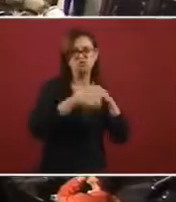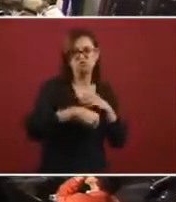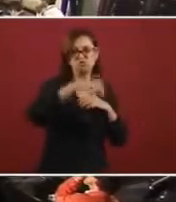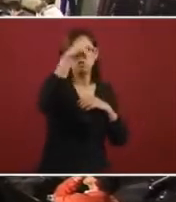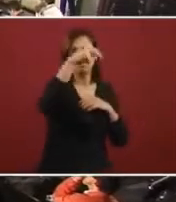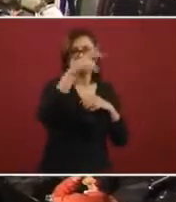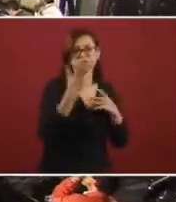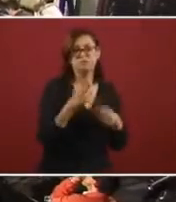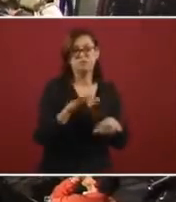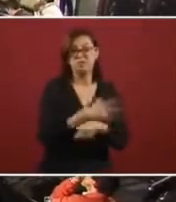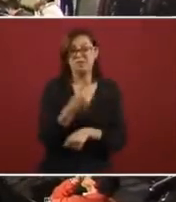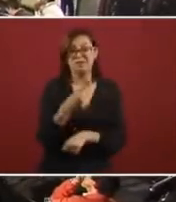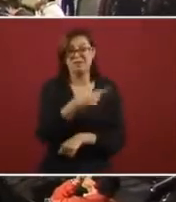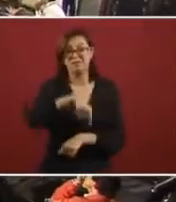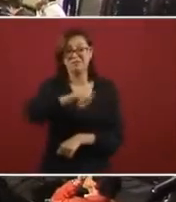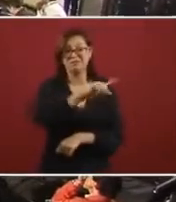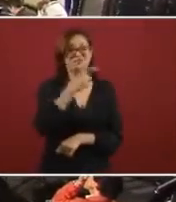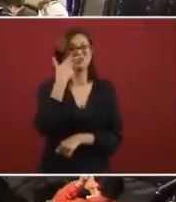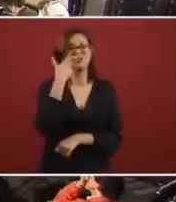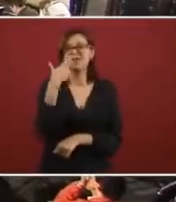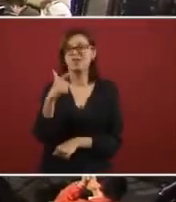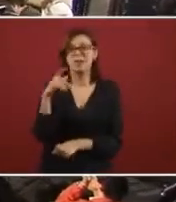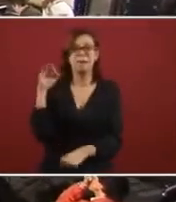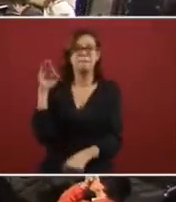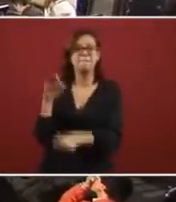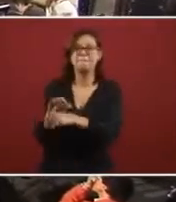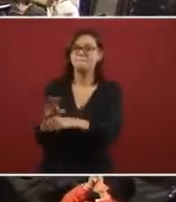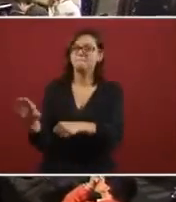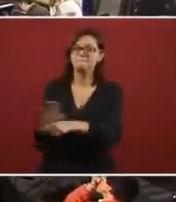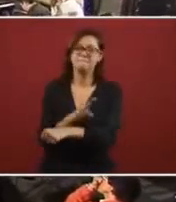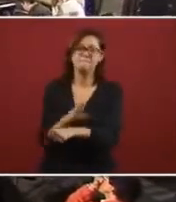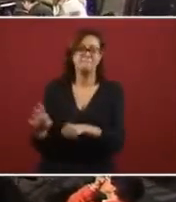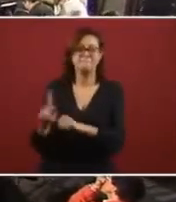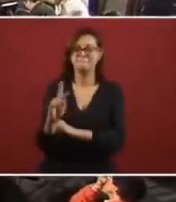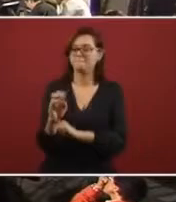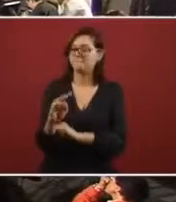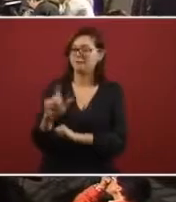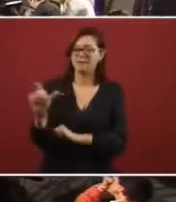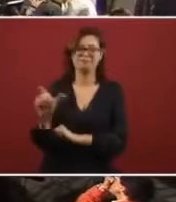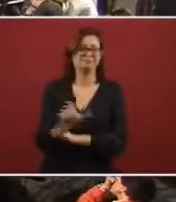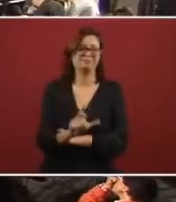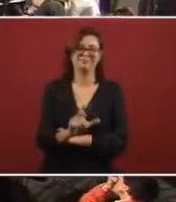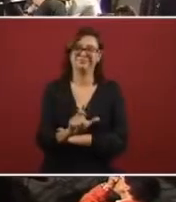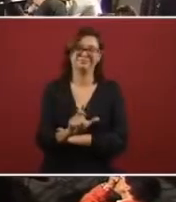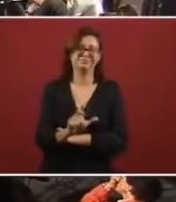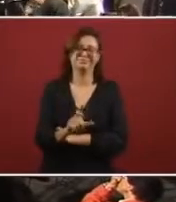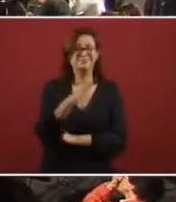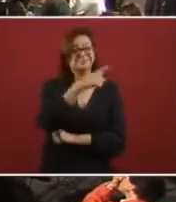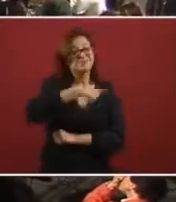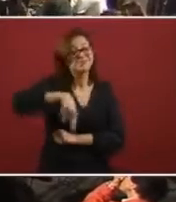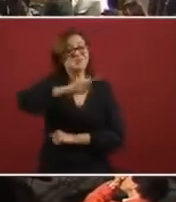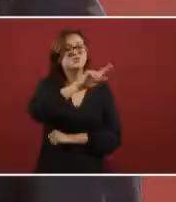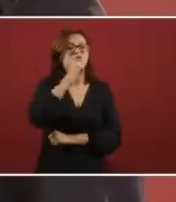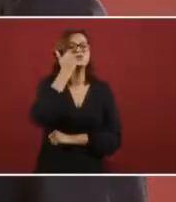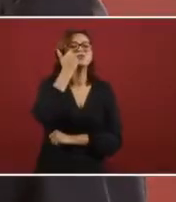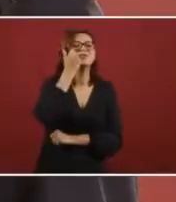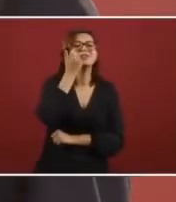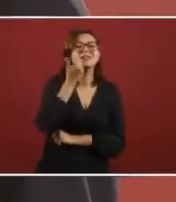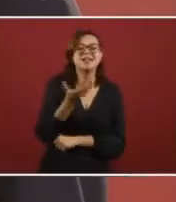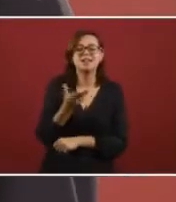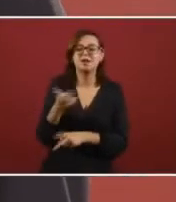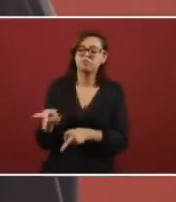to benefit Pemex what they devoted themselves over a long time